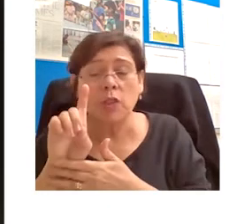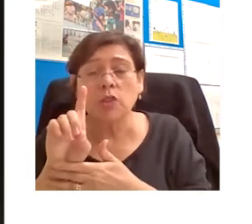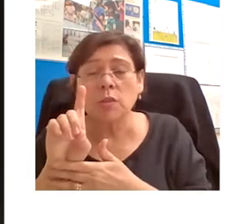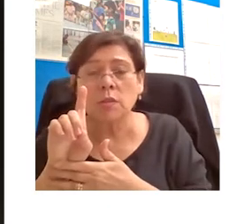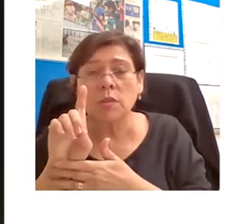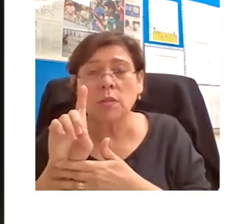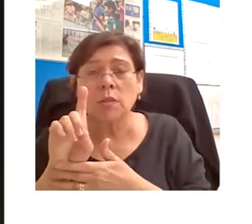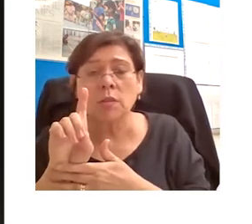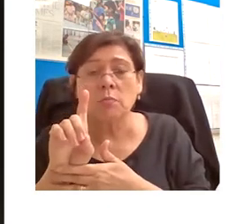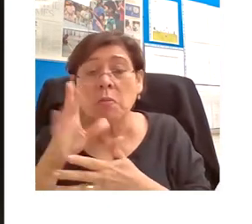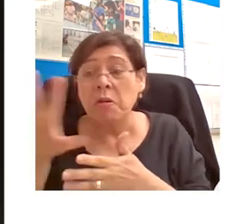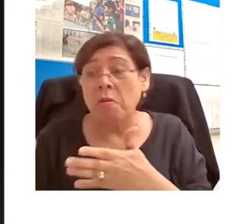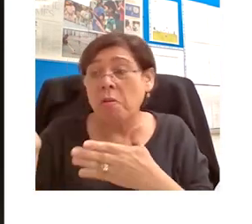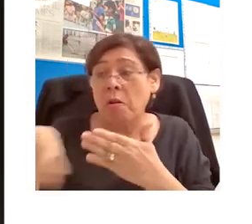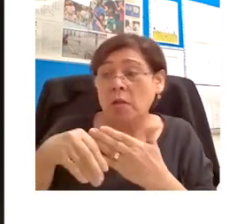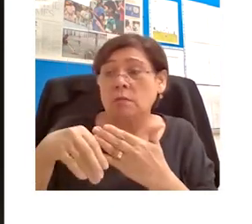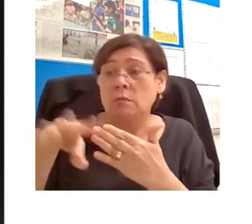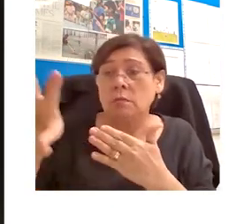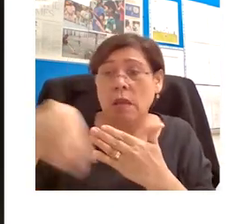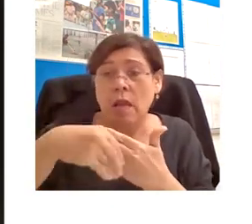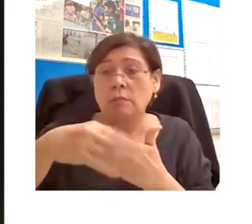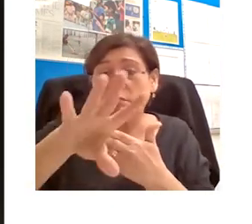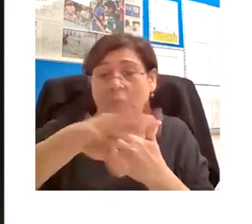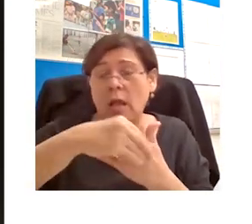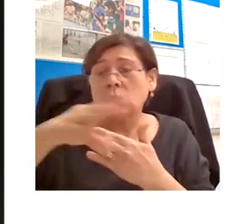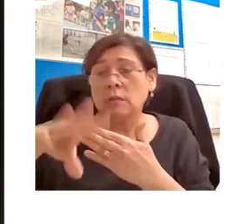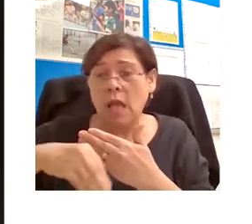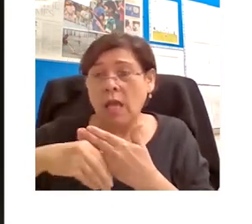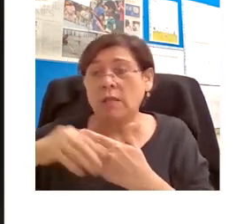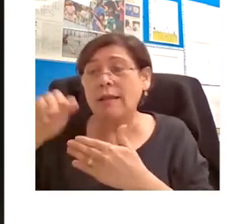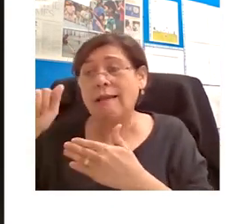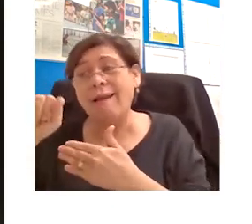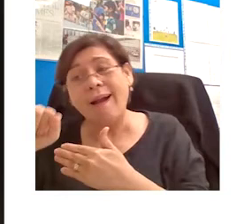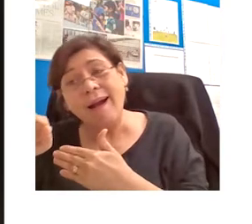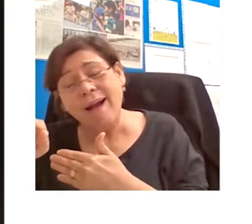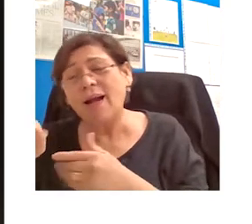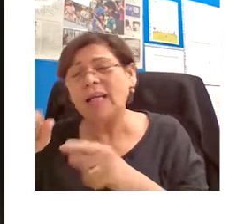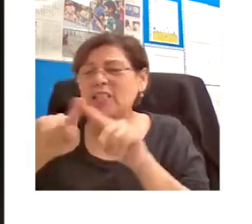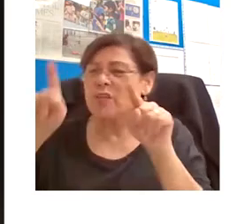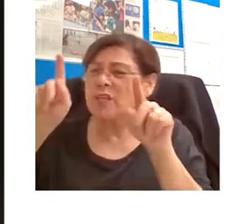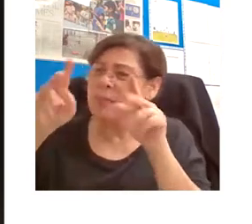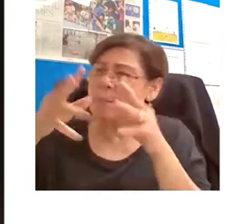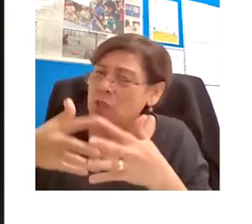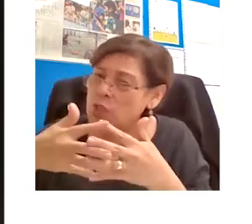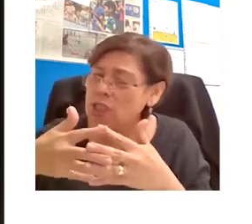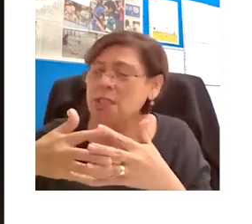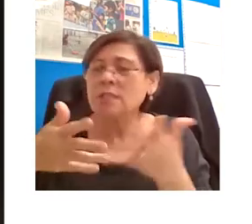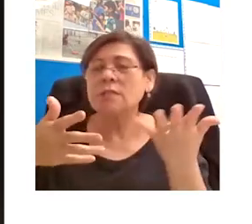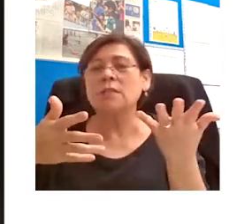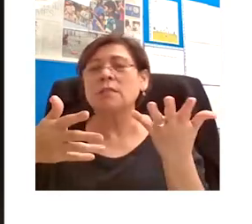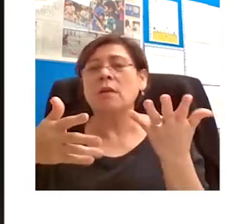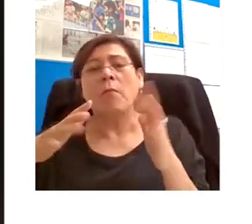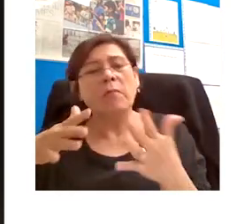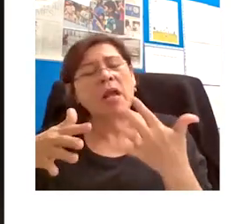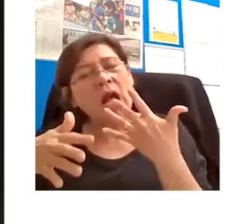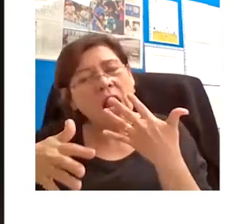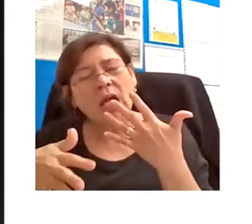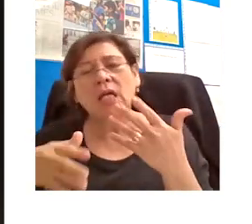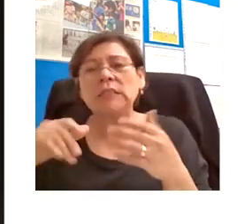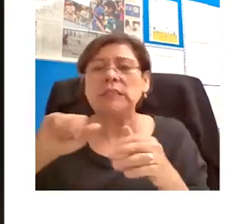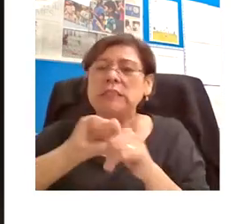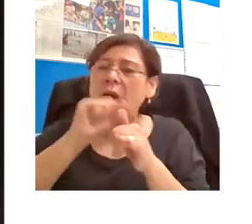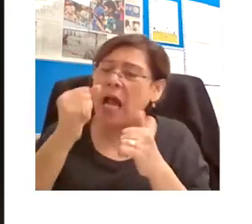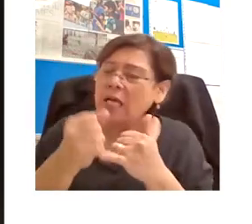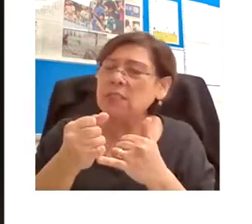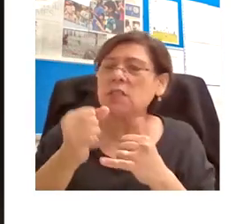pathways can be plotted by machine learning and artificial intelligence, based on all kinds of parameters like the color, the size, the shape, the